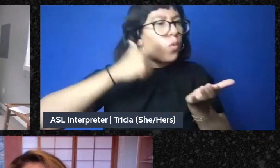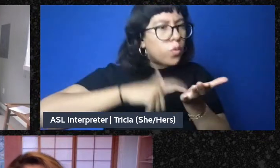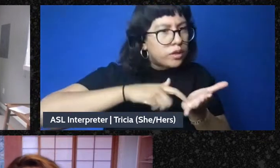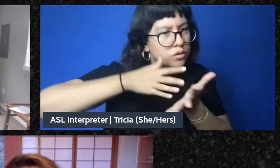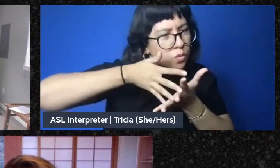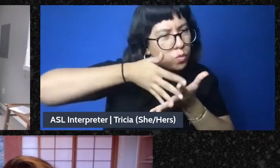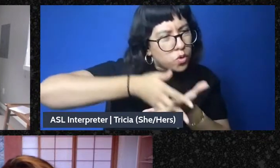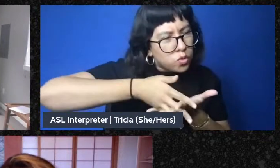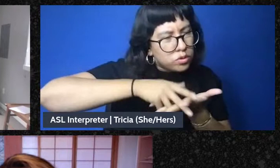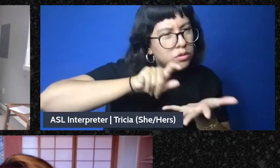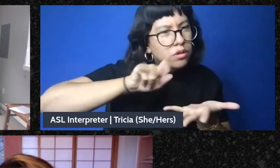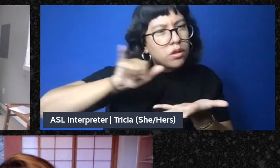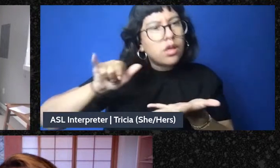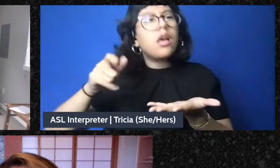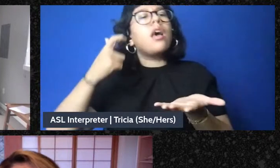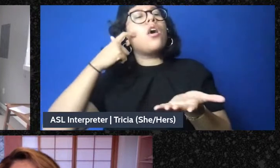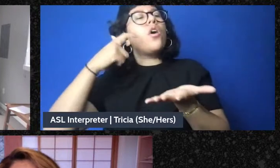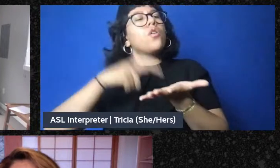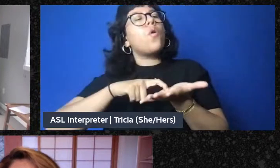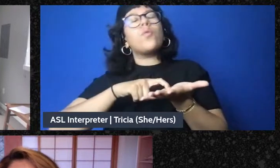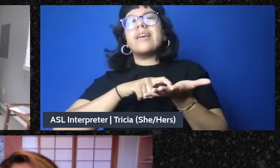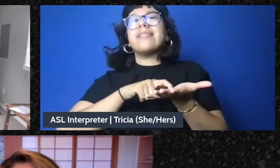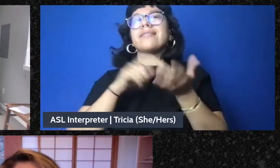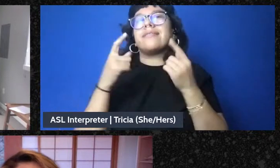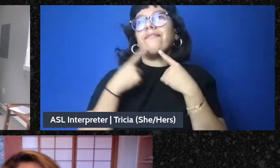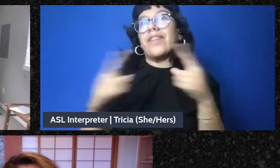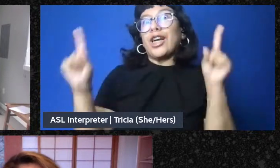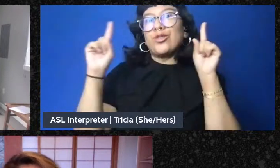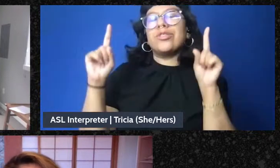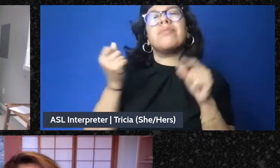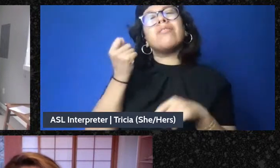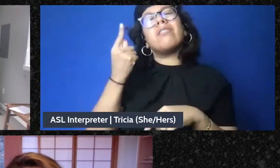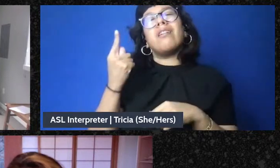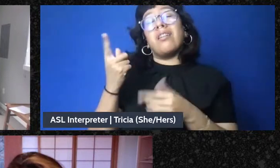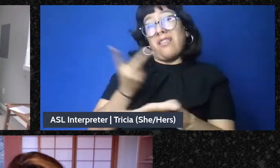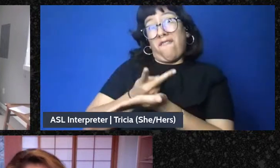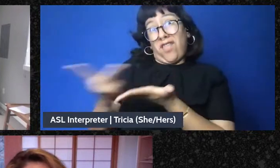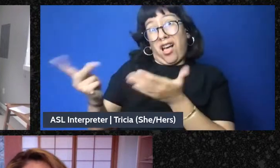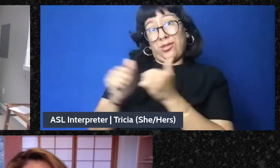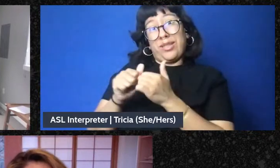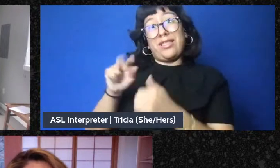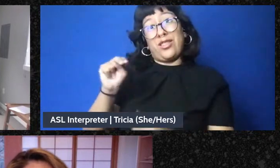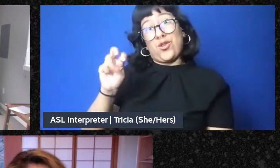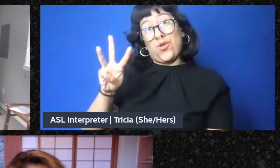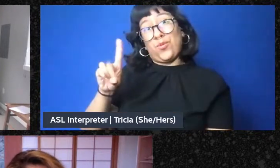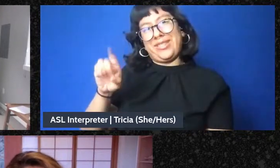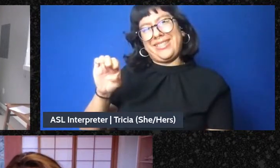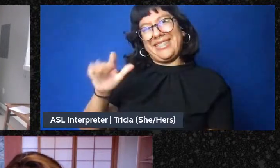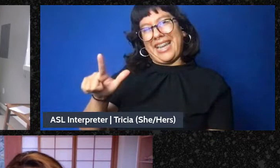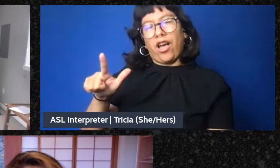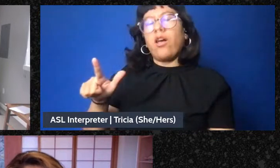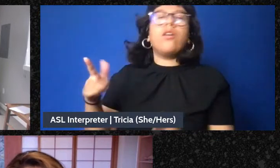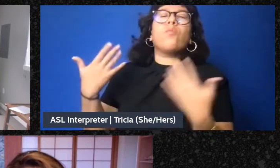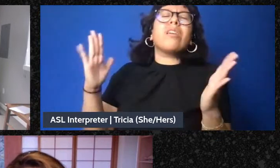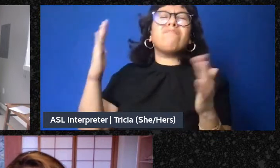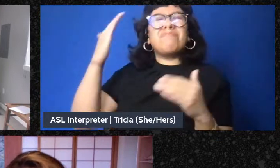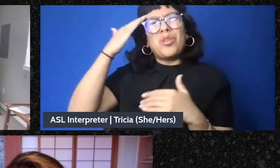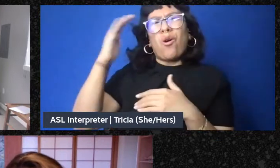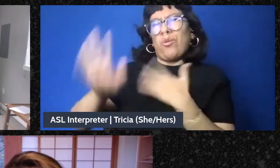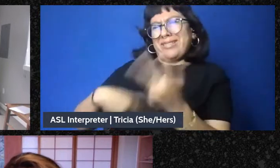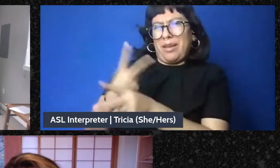some really important victories. But the flaws of the New Deal were not only the flaws that we're all very familiar with.